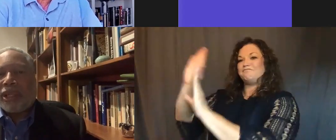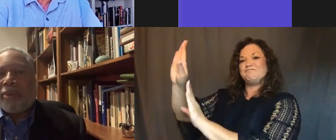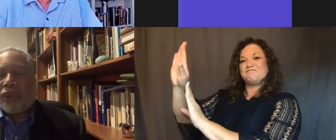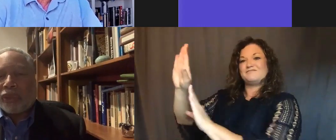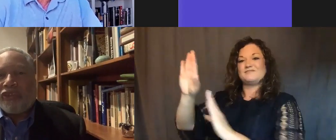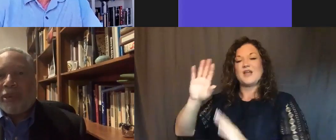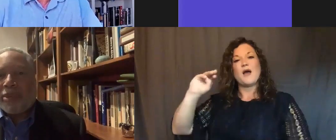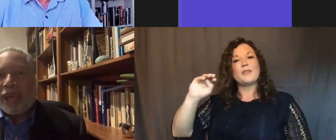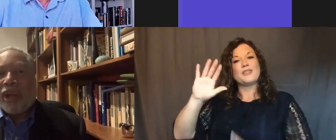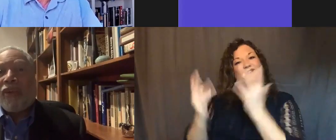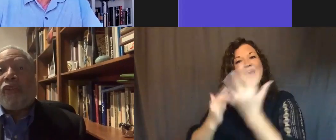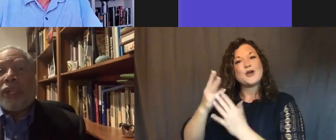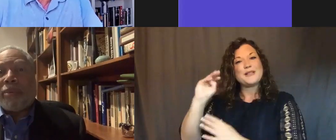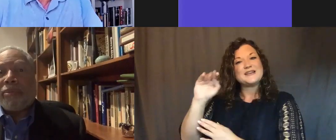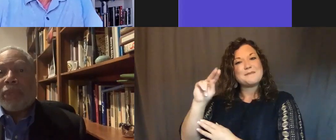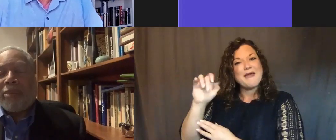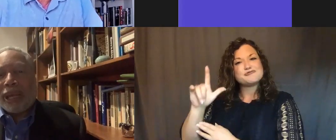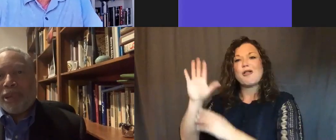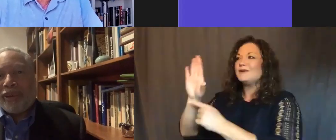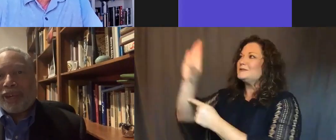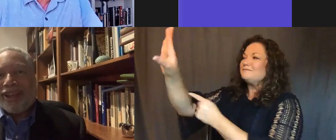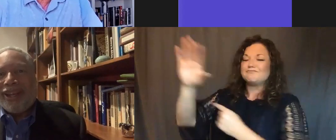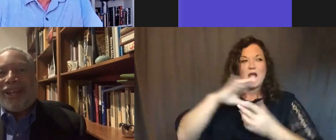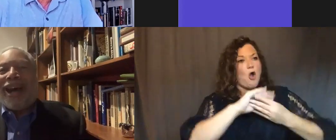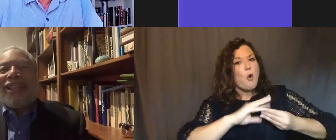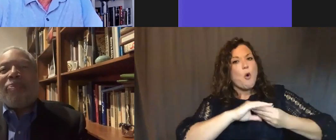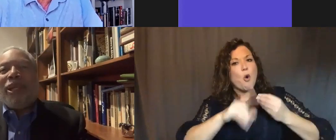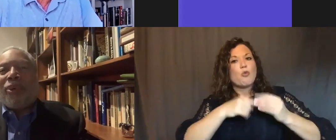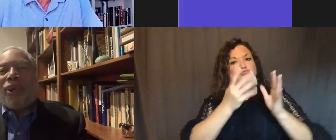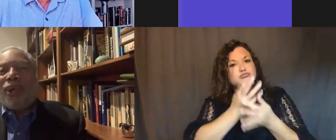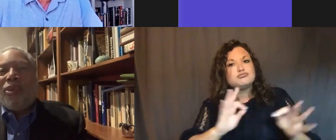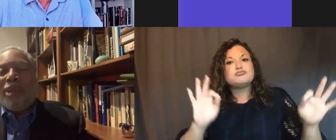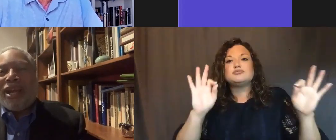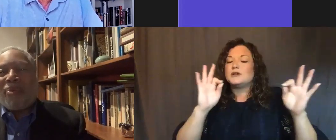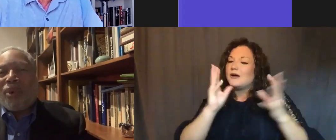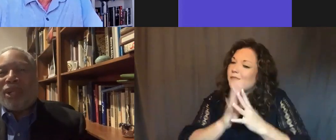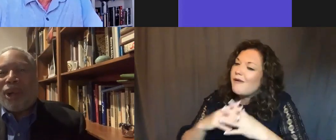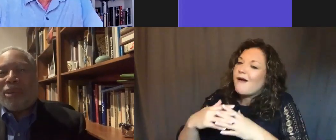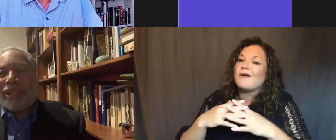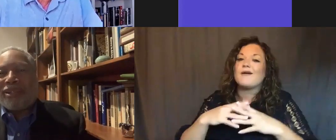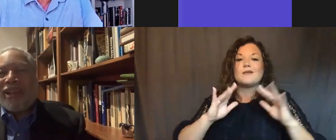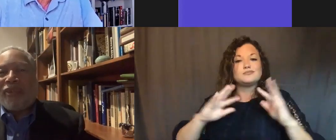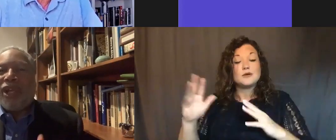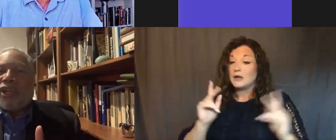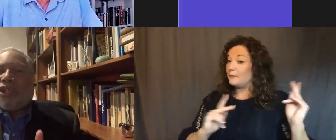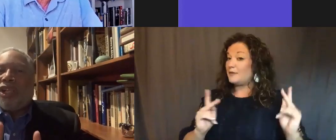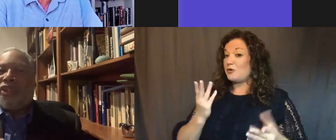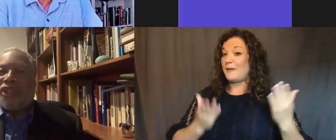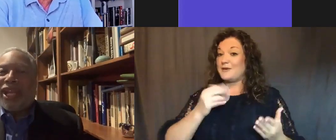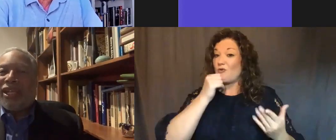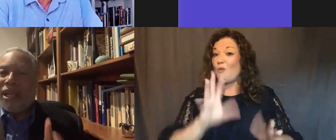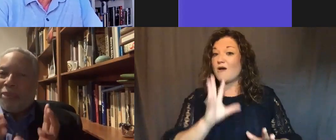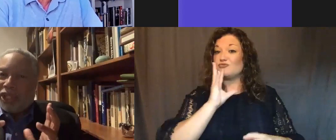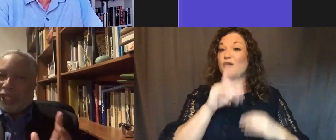family about freedom and about America. I think people who may not want to talk about slavery could